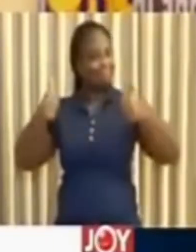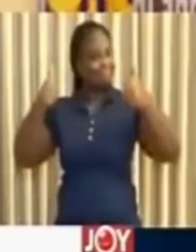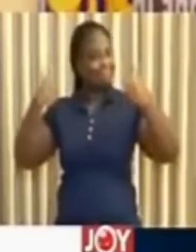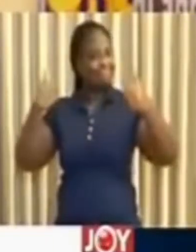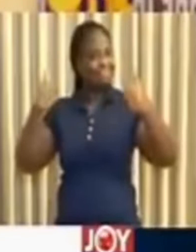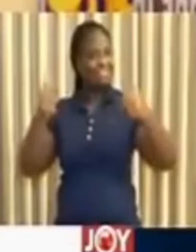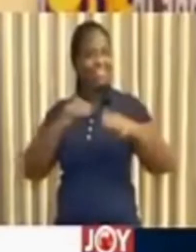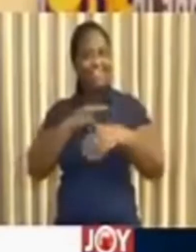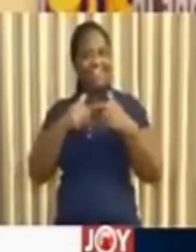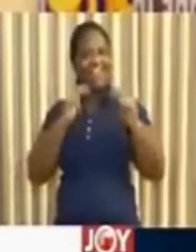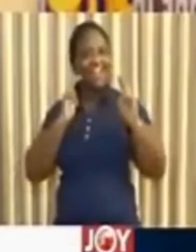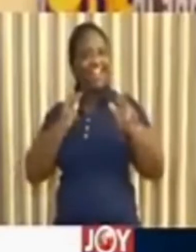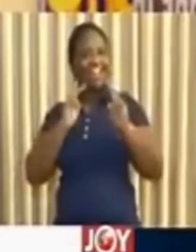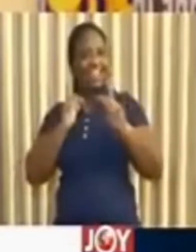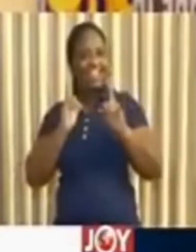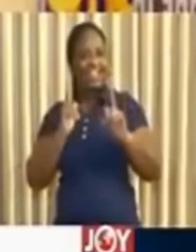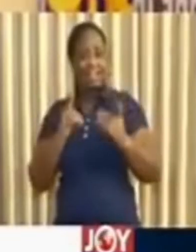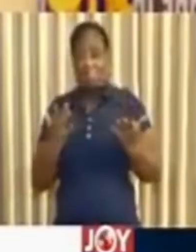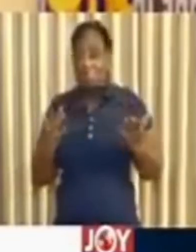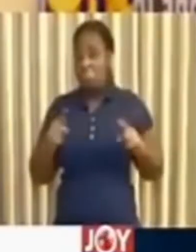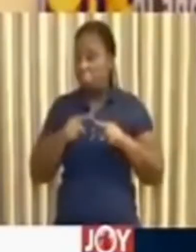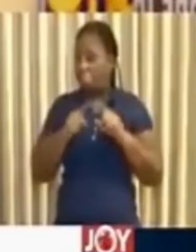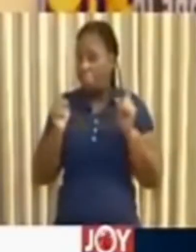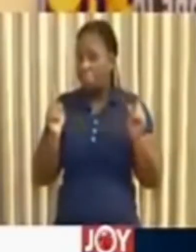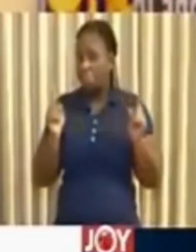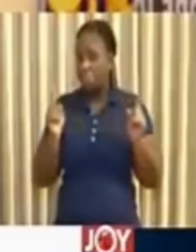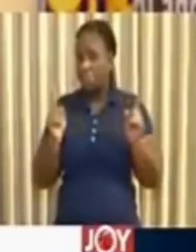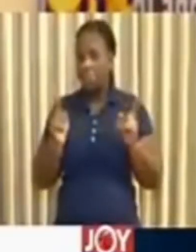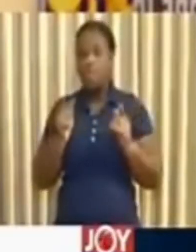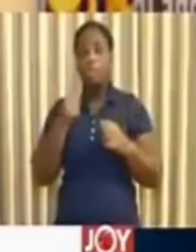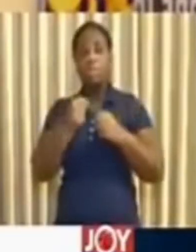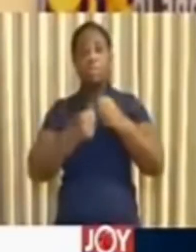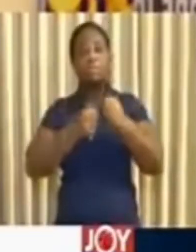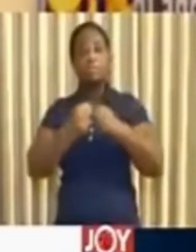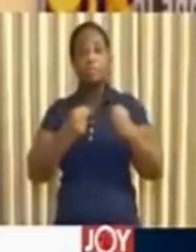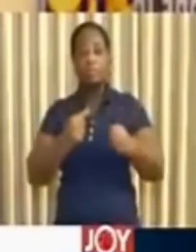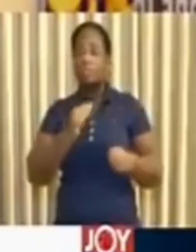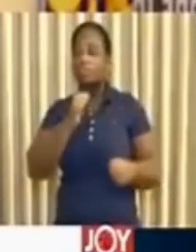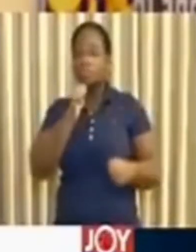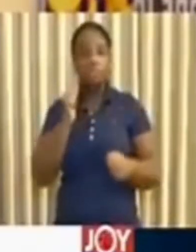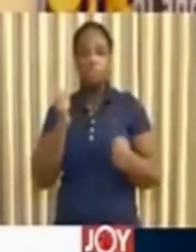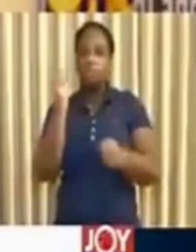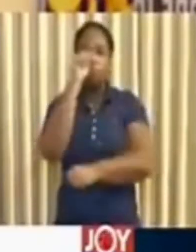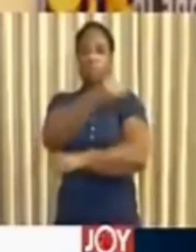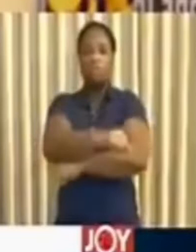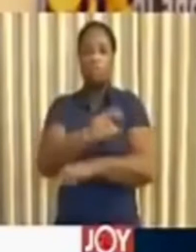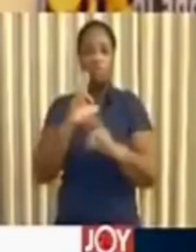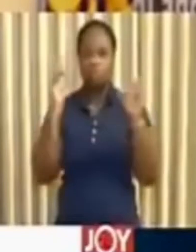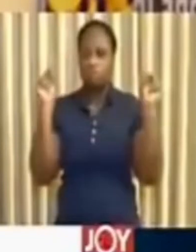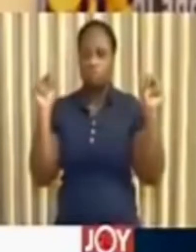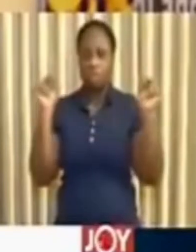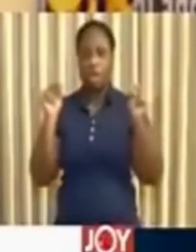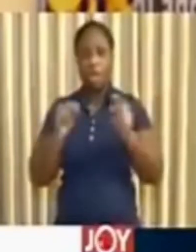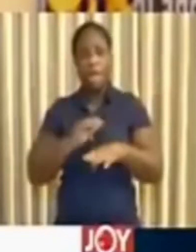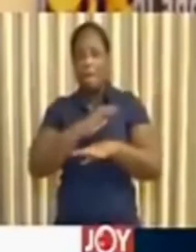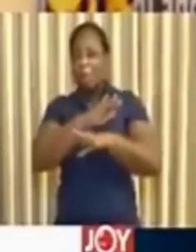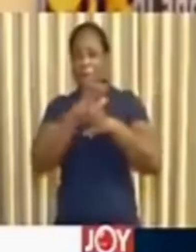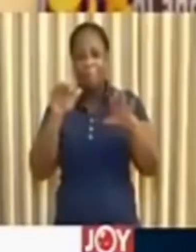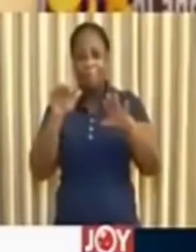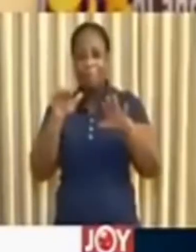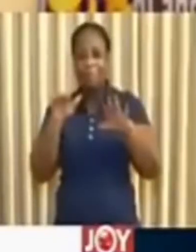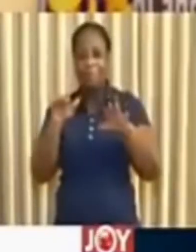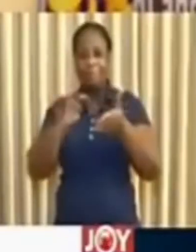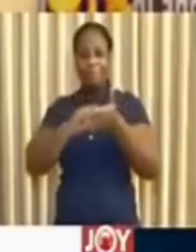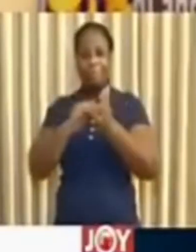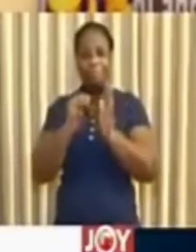lot of lives. However, this fight is not yet over, and we are by no means out